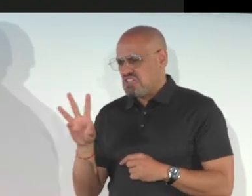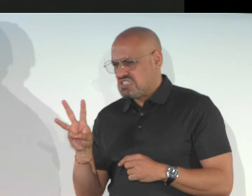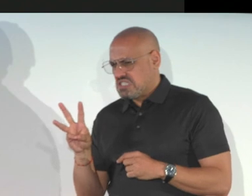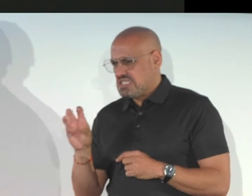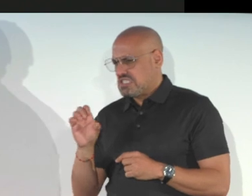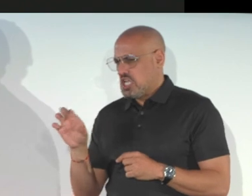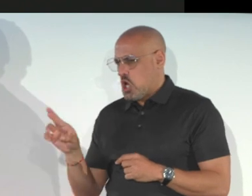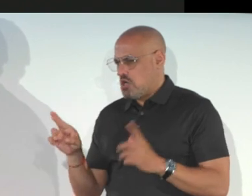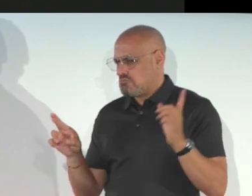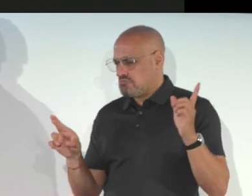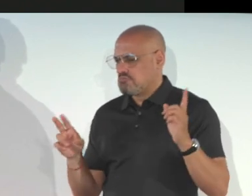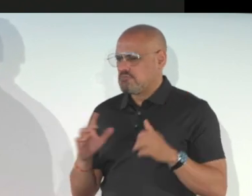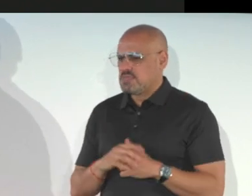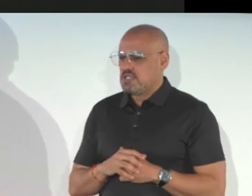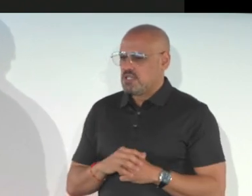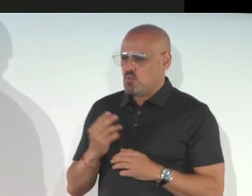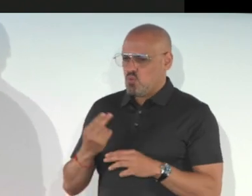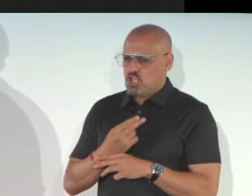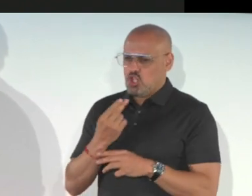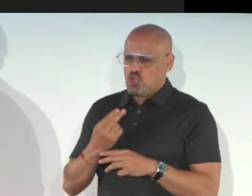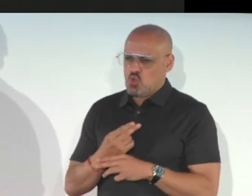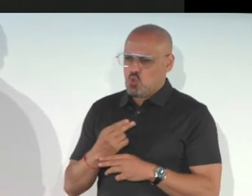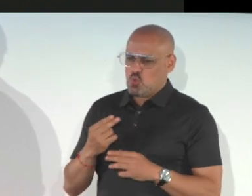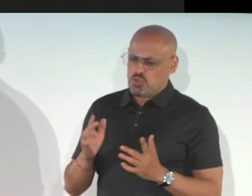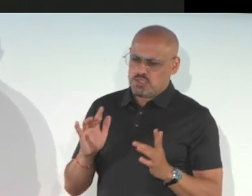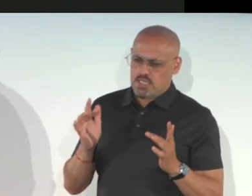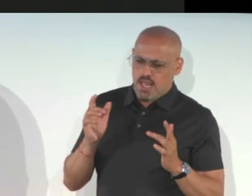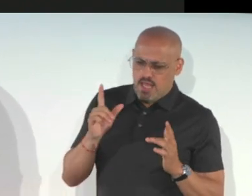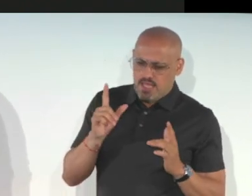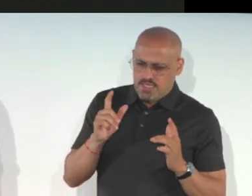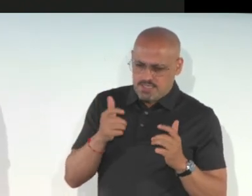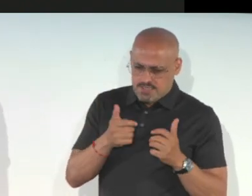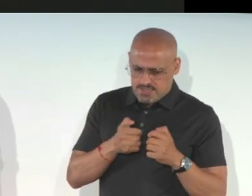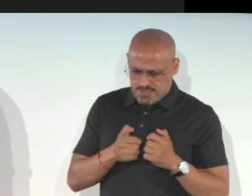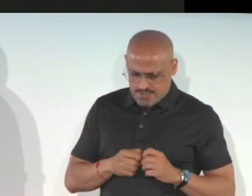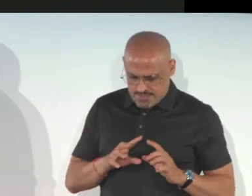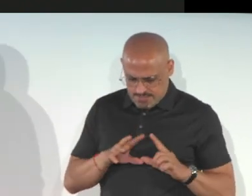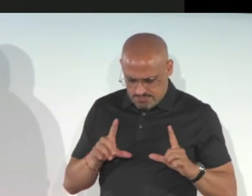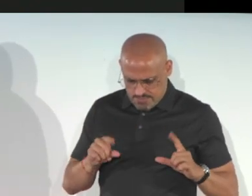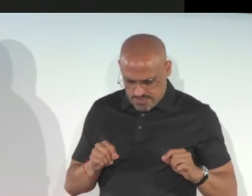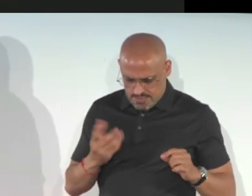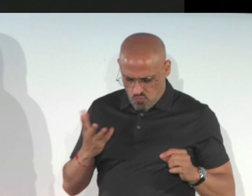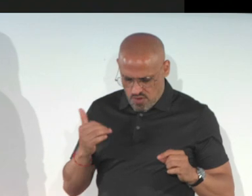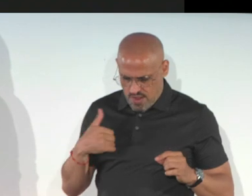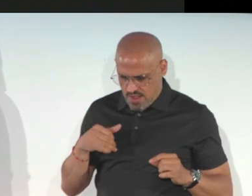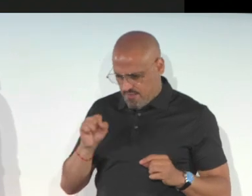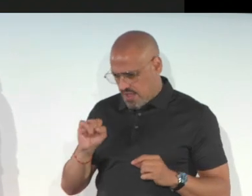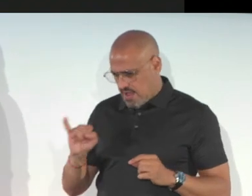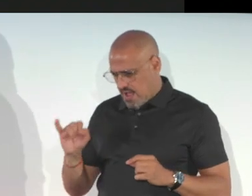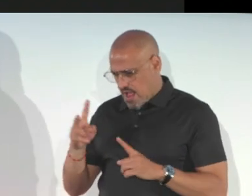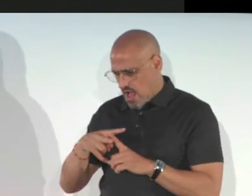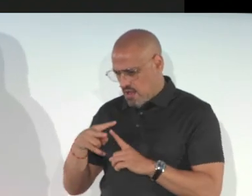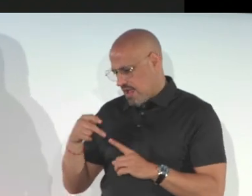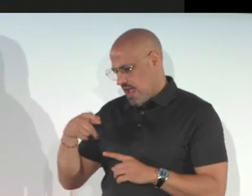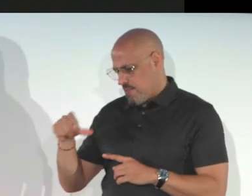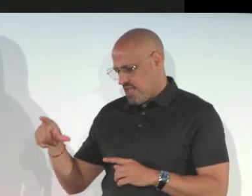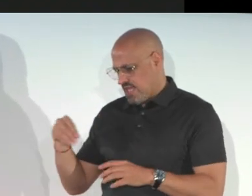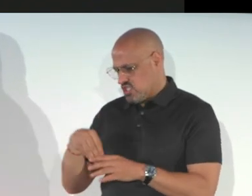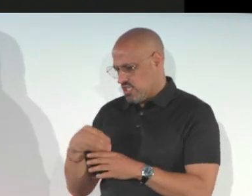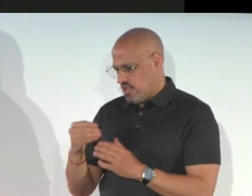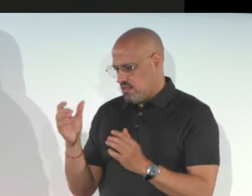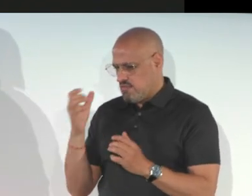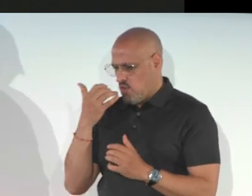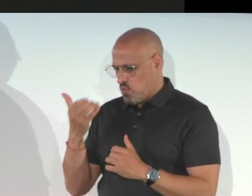four by six or similar. So I will use live text. I already have the Seeing AI